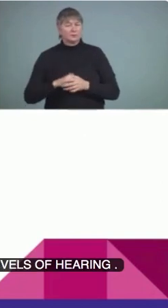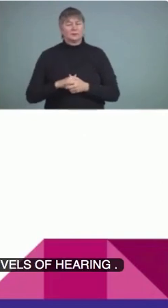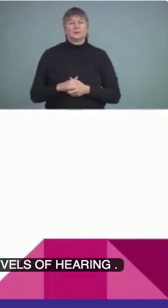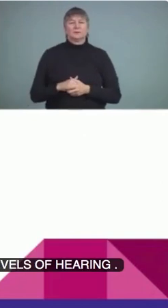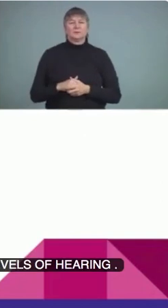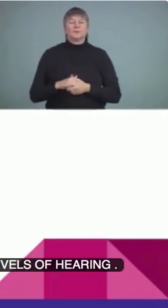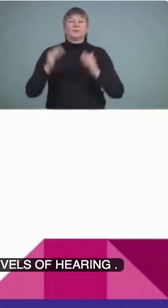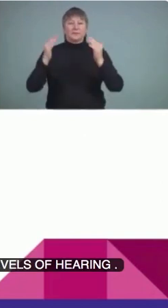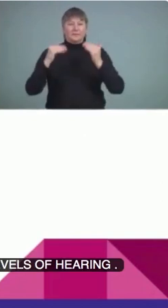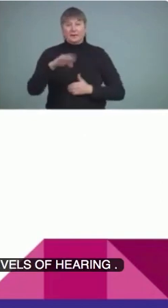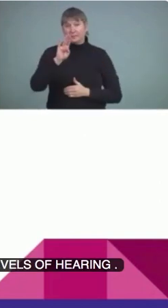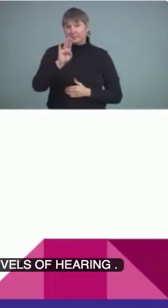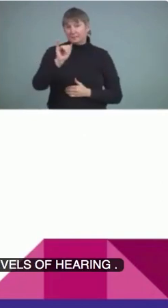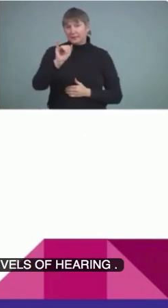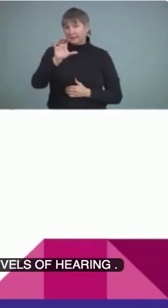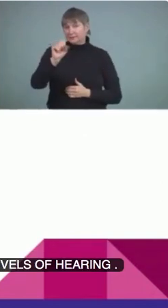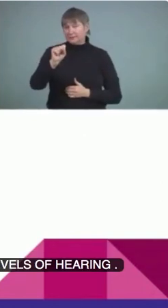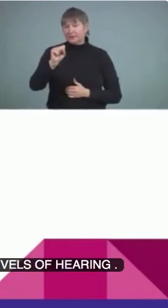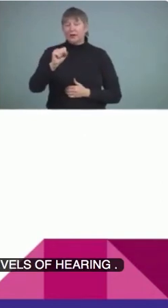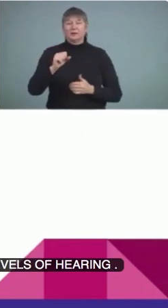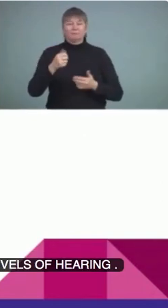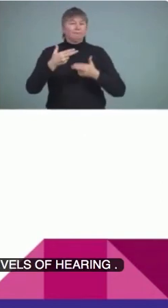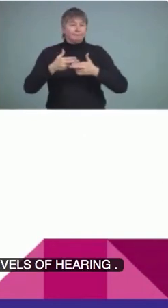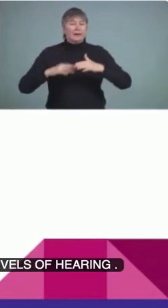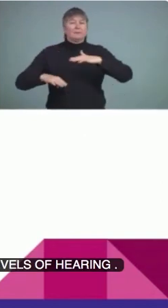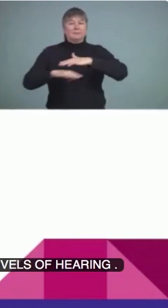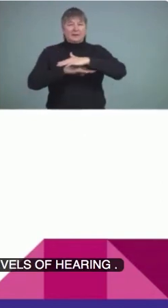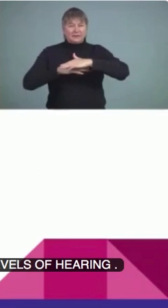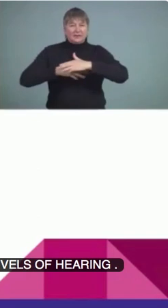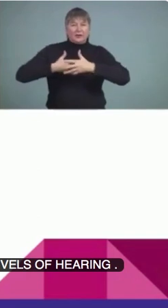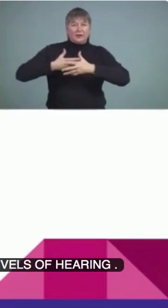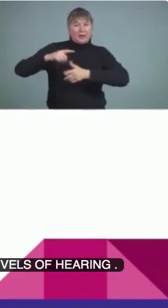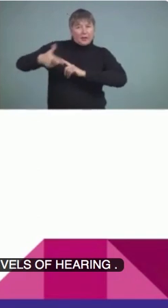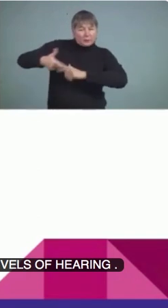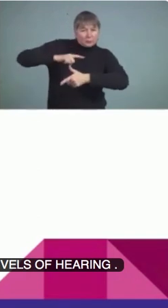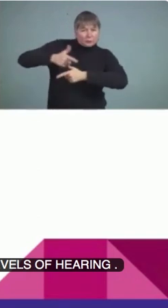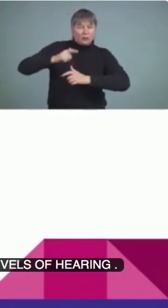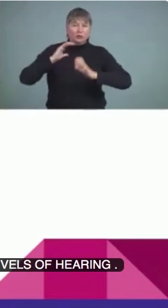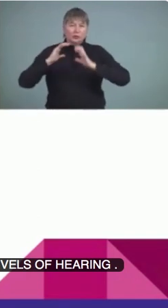the BICS is what we call basic interpersonal communication skills